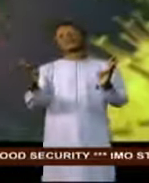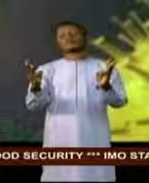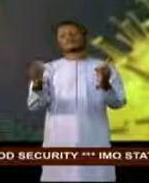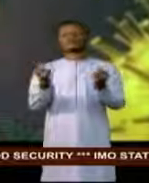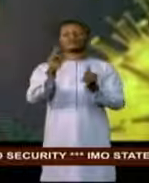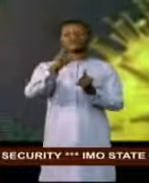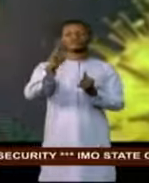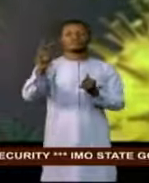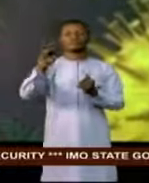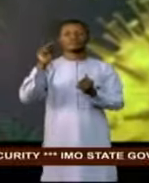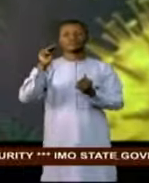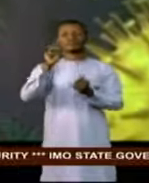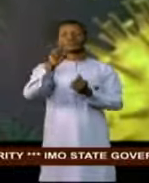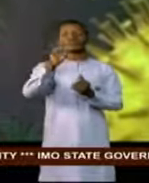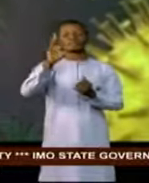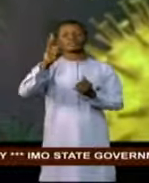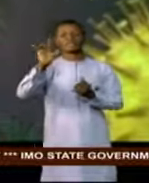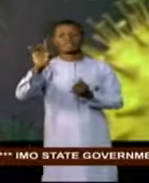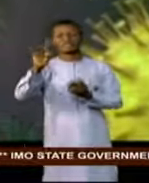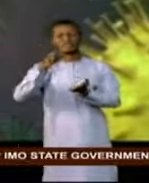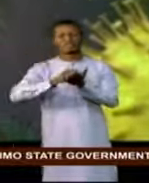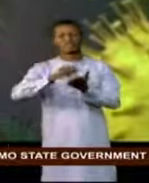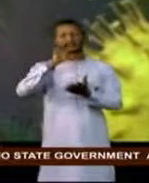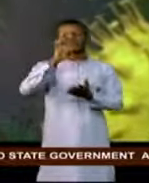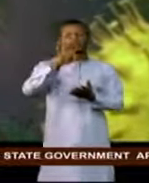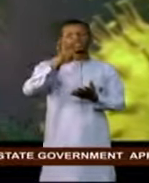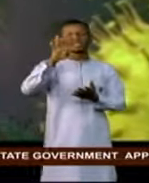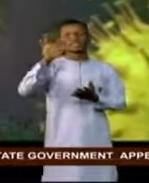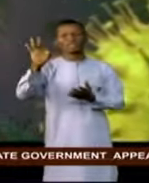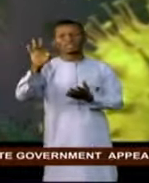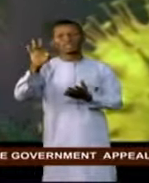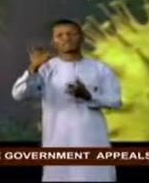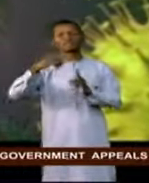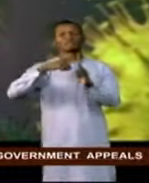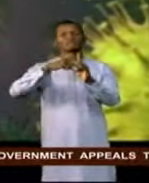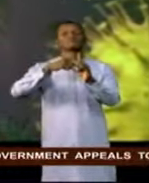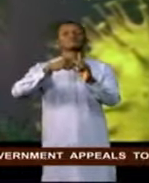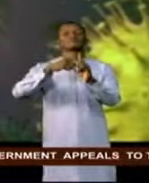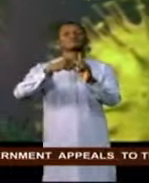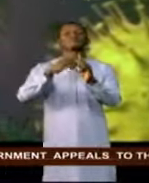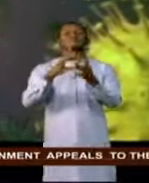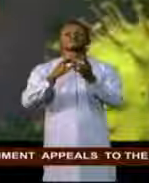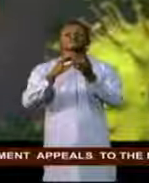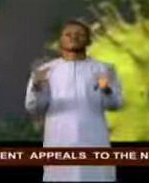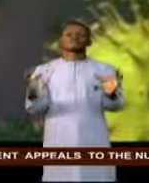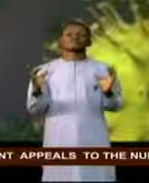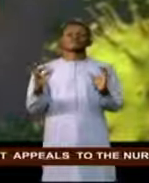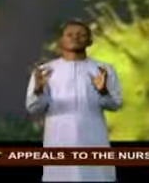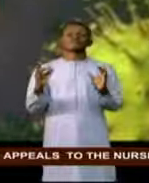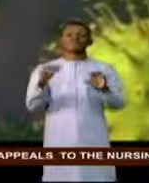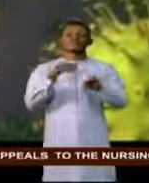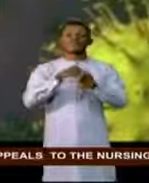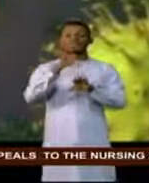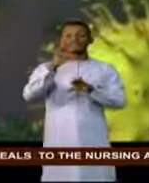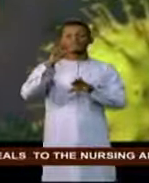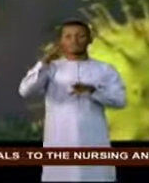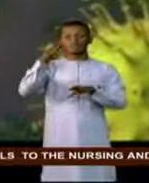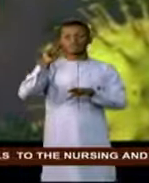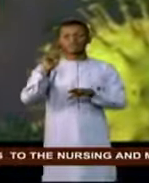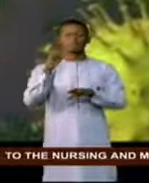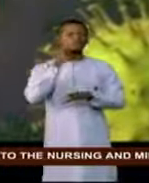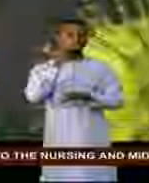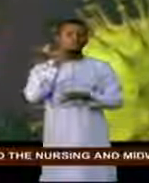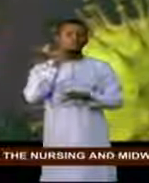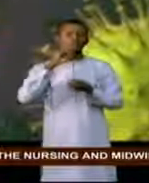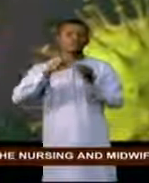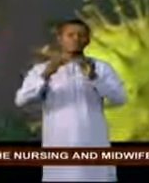,168,049 infected persons have recovered. As at 6 pm Nigeria time, the global